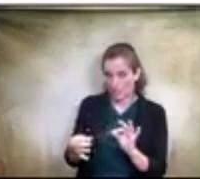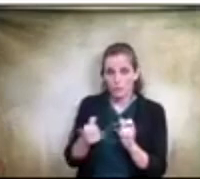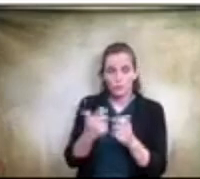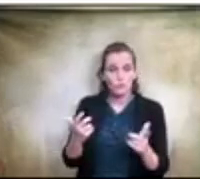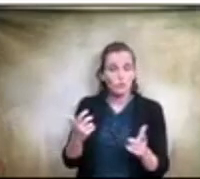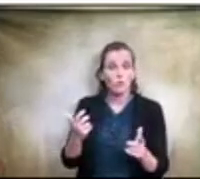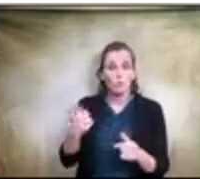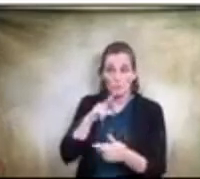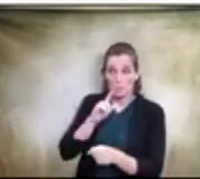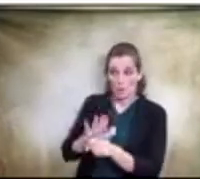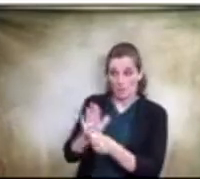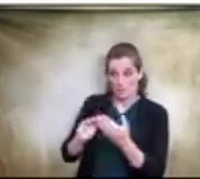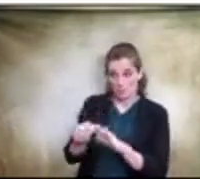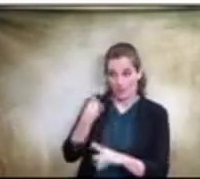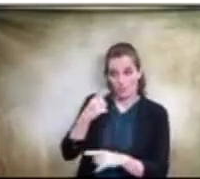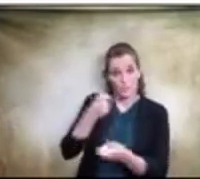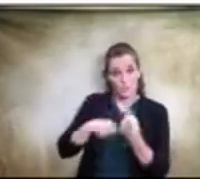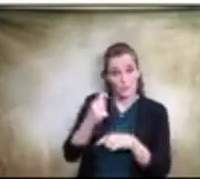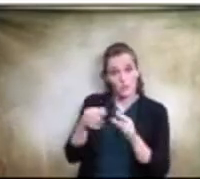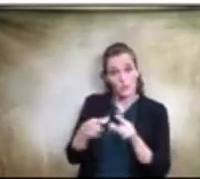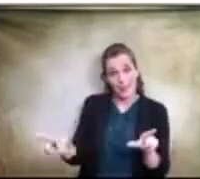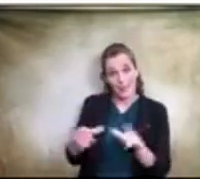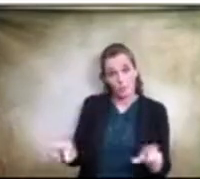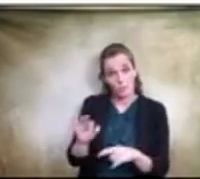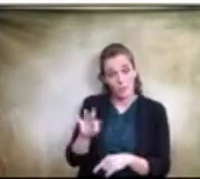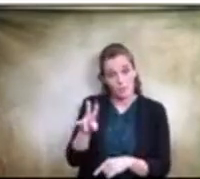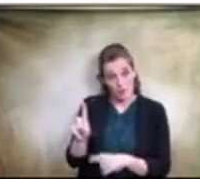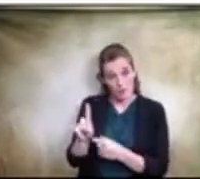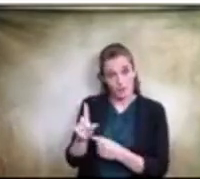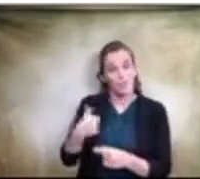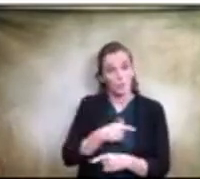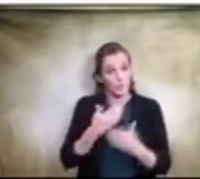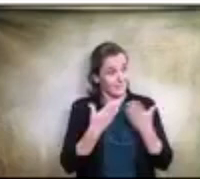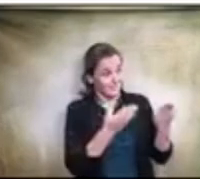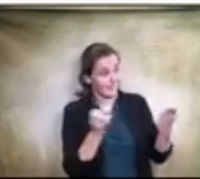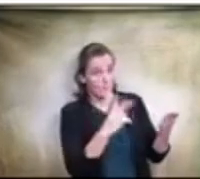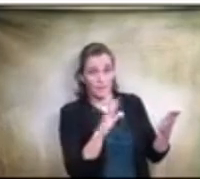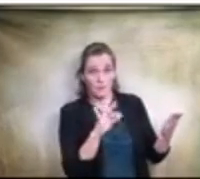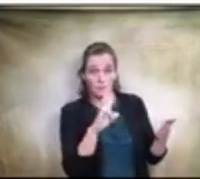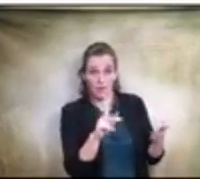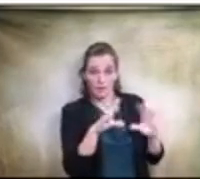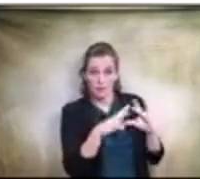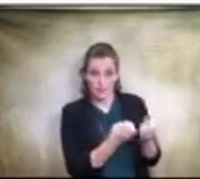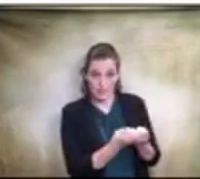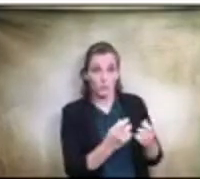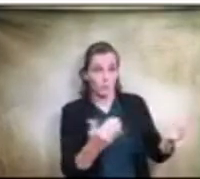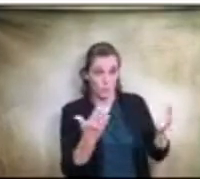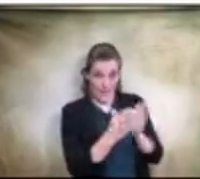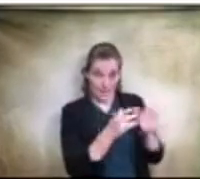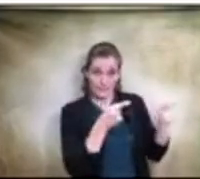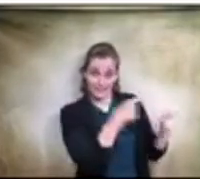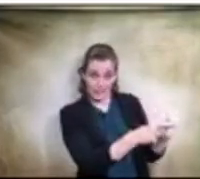the bond, that we would take it back to the bond committee and have the community weigh in on it before we made a decision.